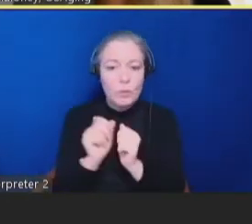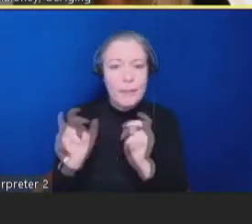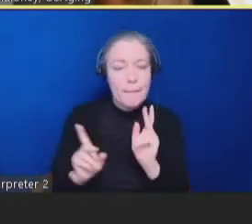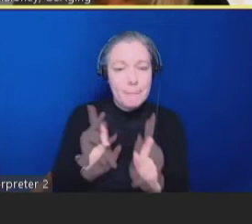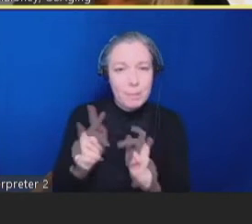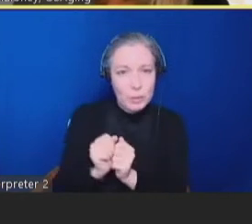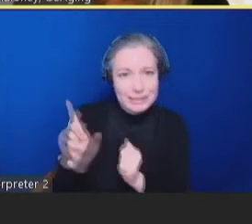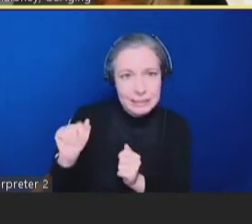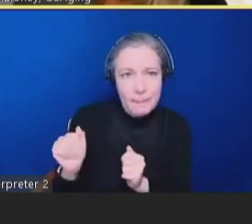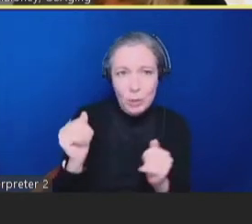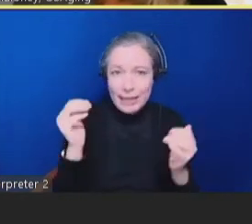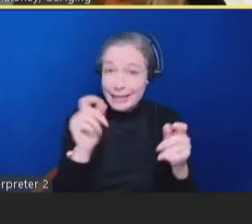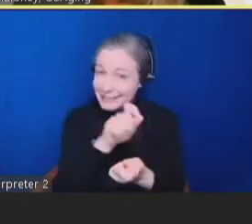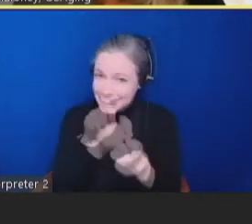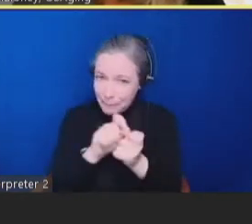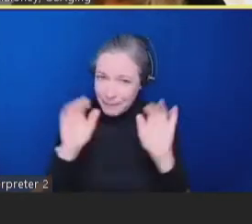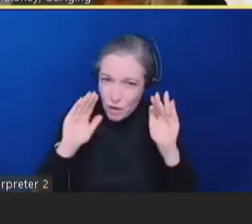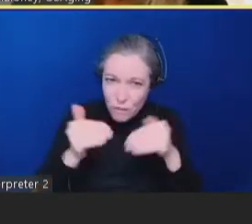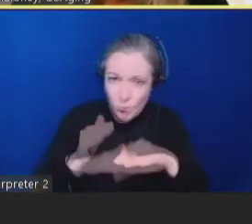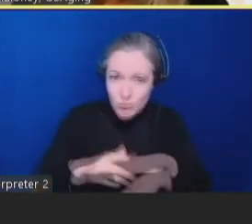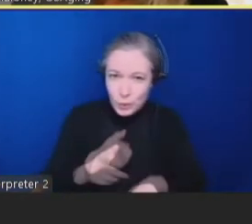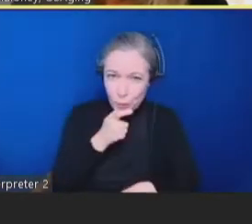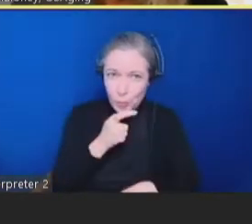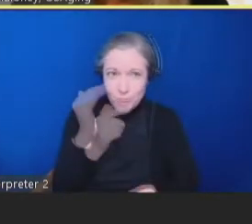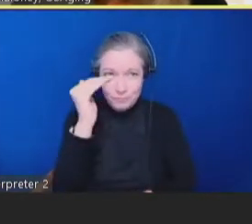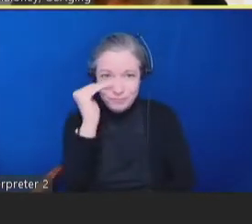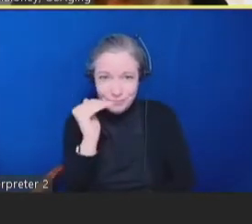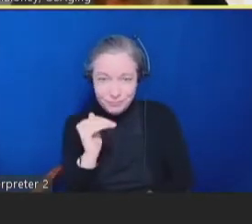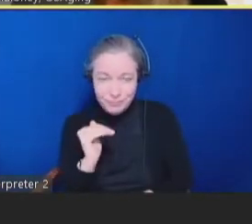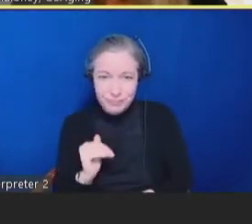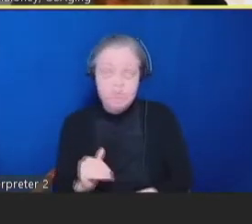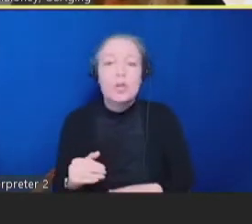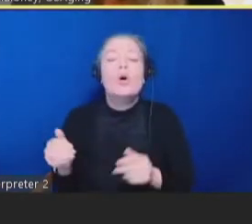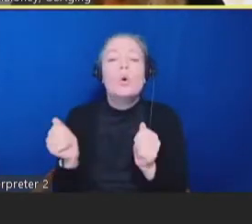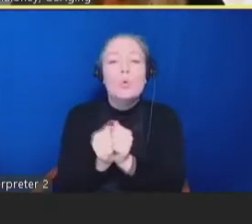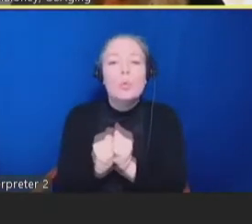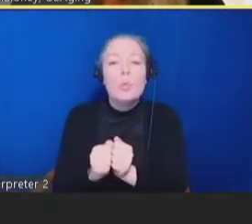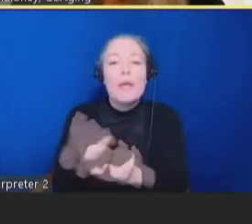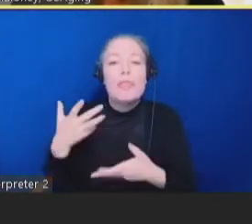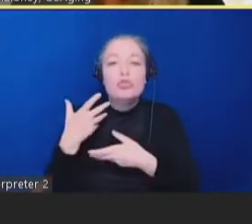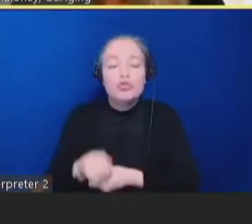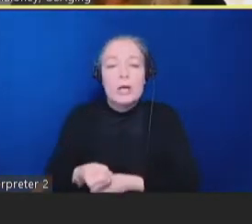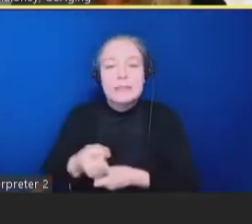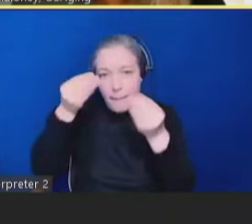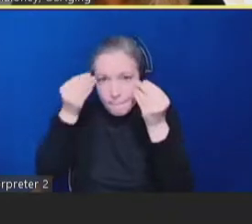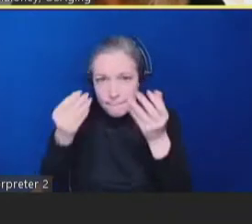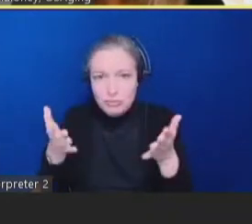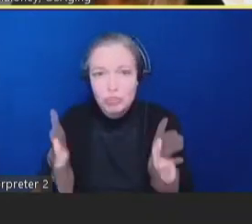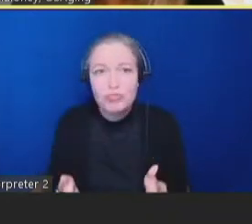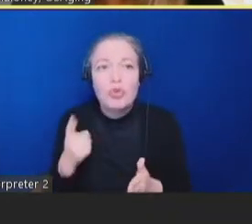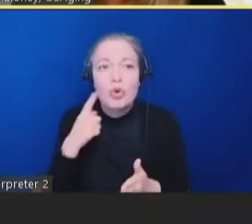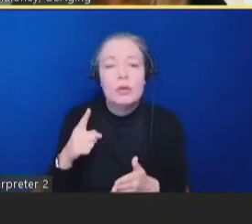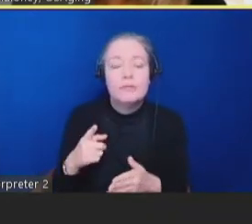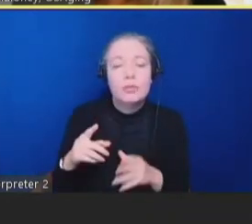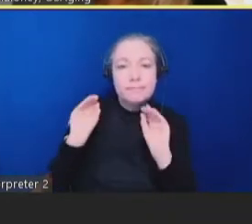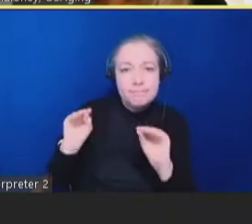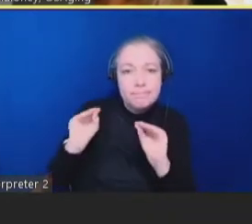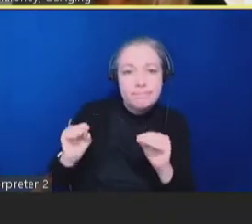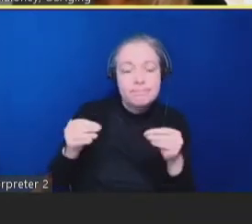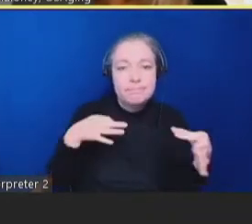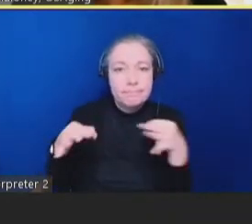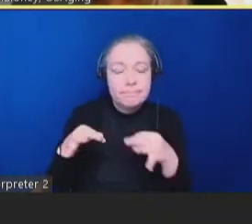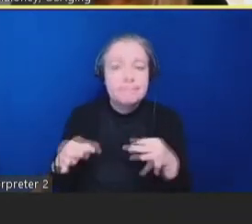areas our grantees are focused on, bringing trusted messengers to bring education and then offer an opportunity for getting a